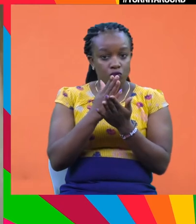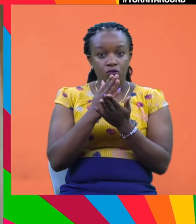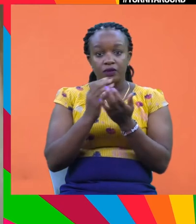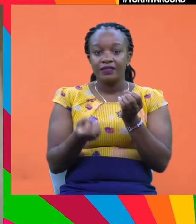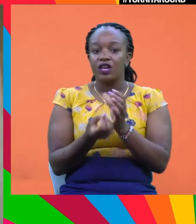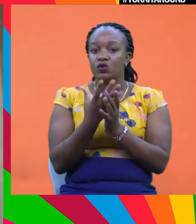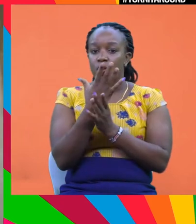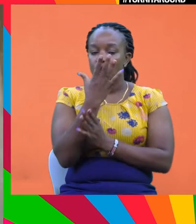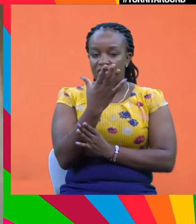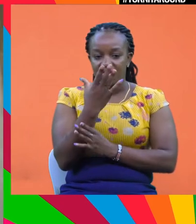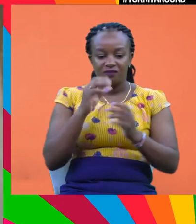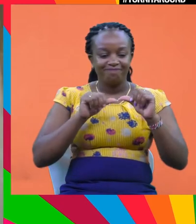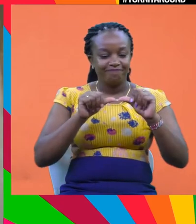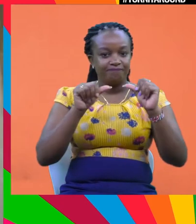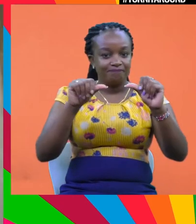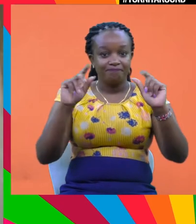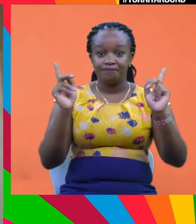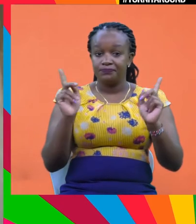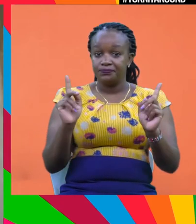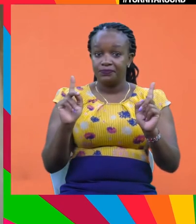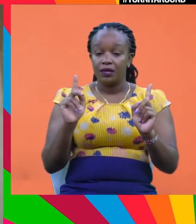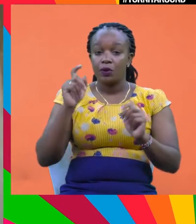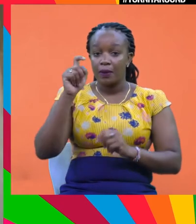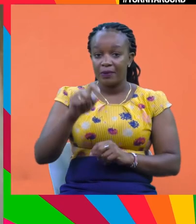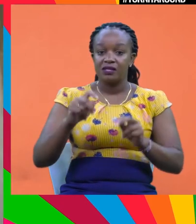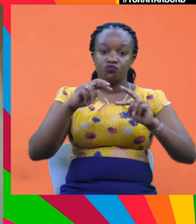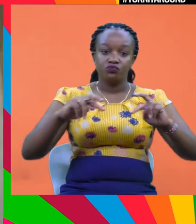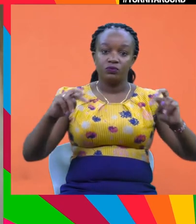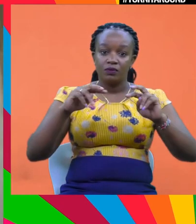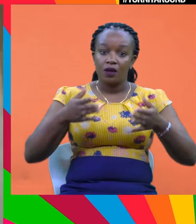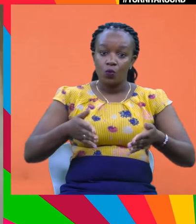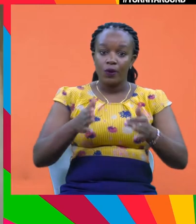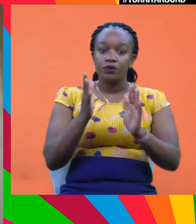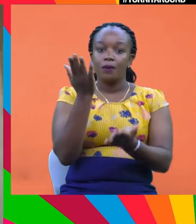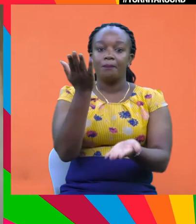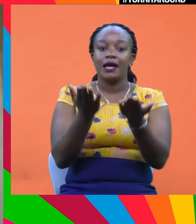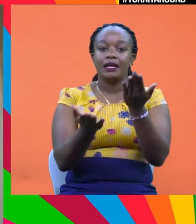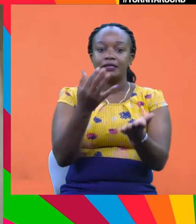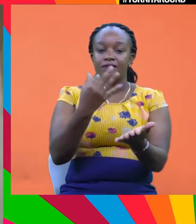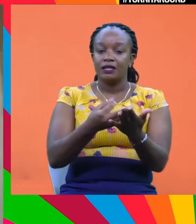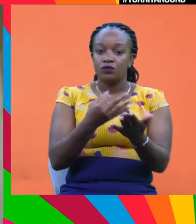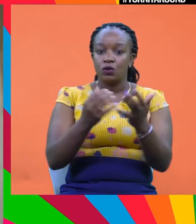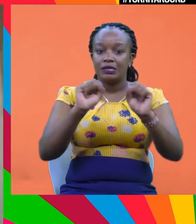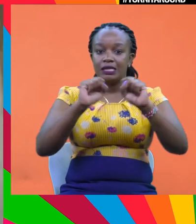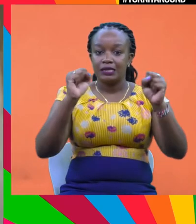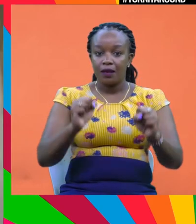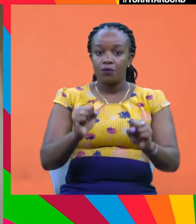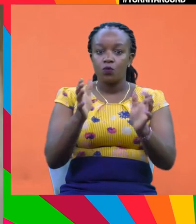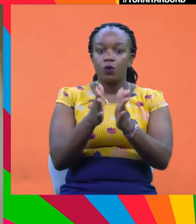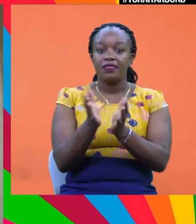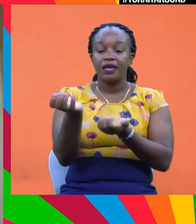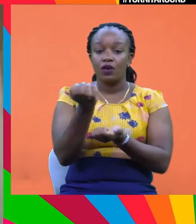has not, was not sustainable, and we must find a way to balance our financial system with